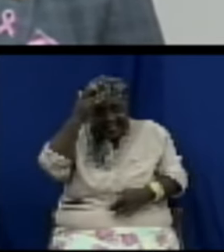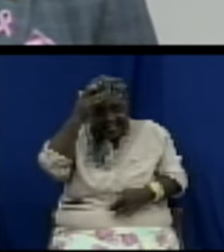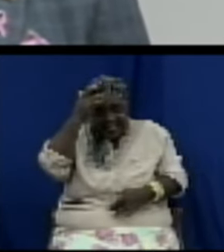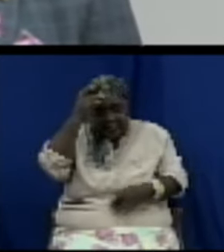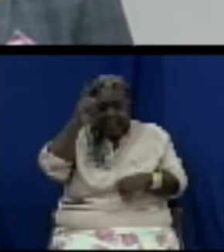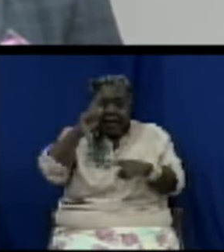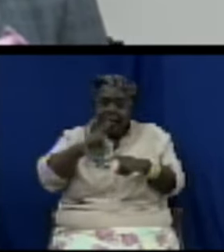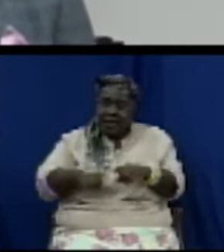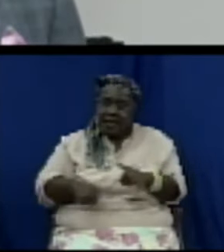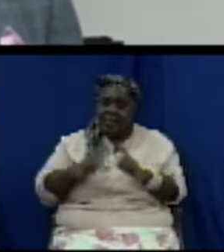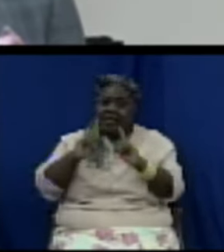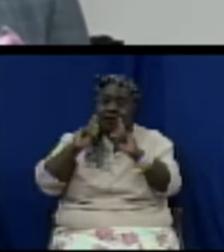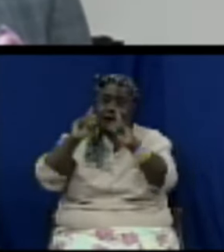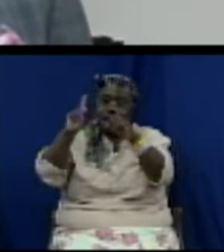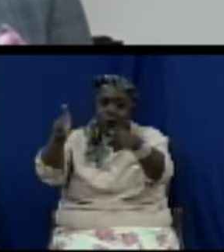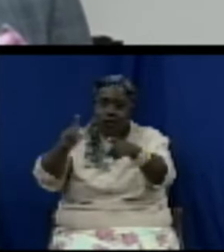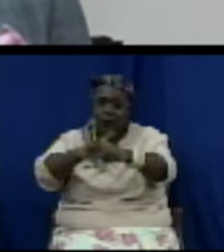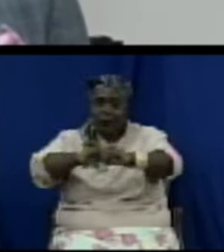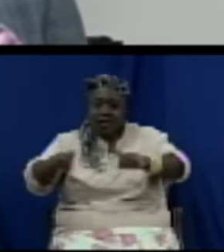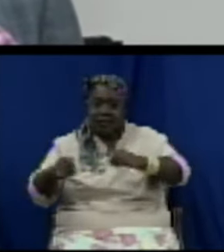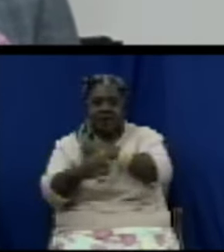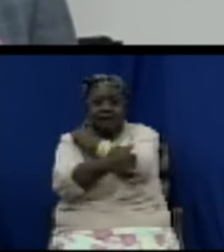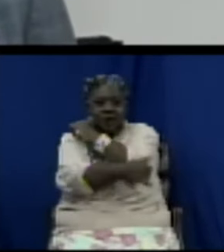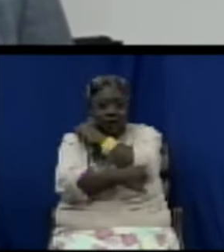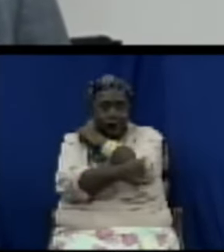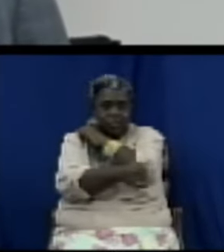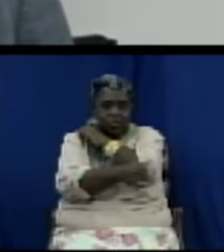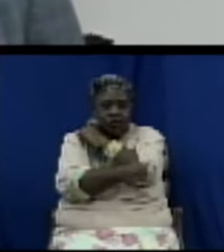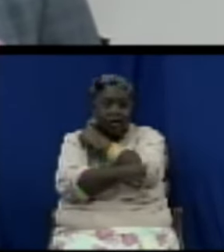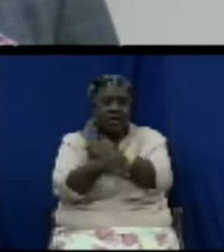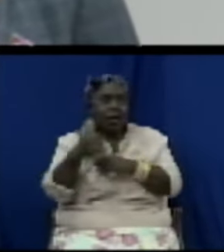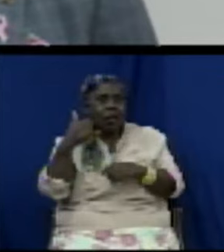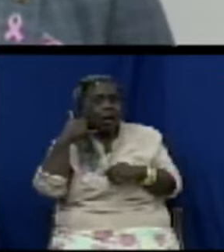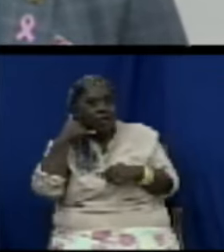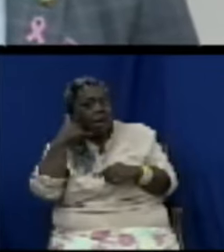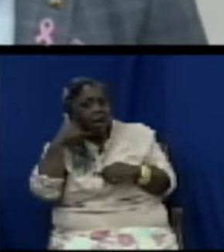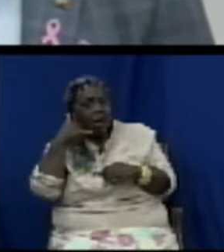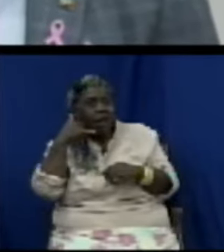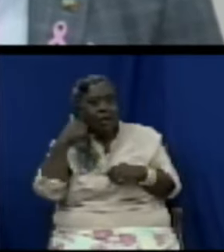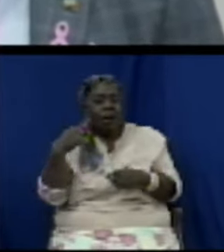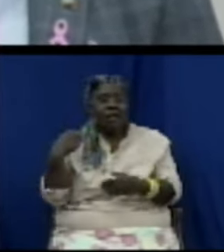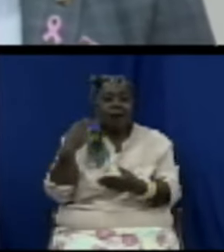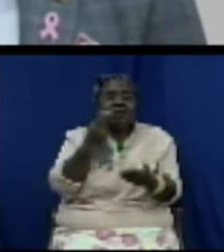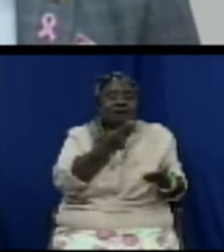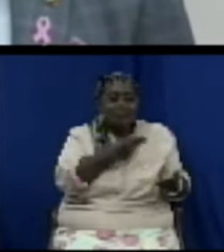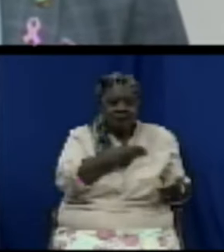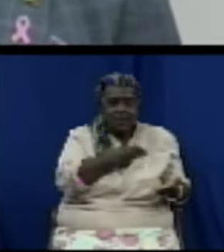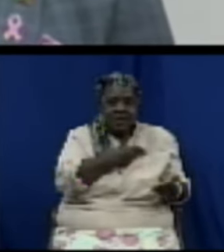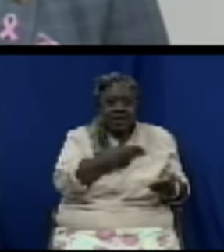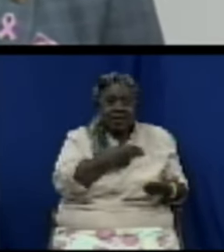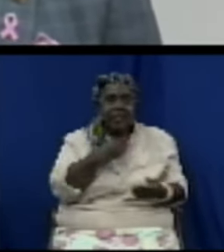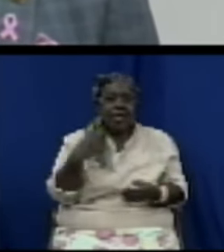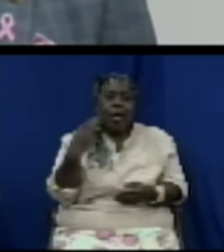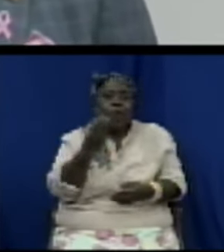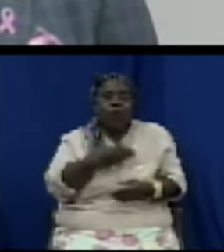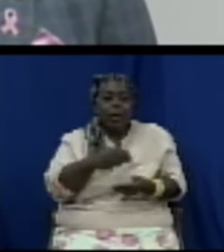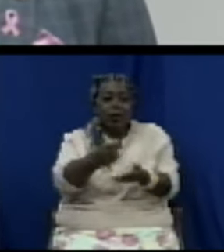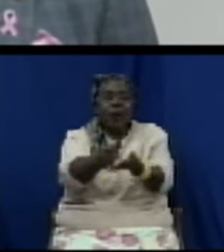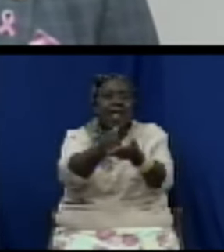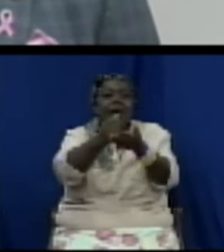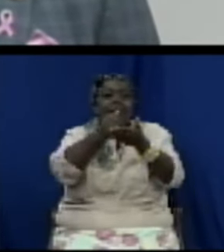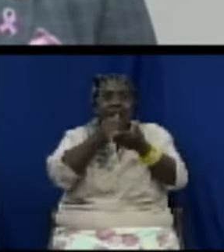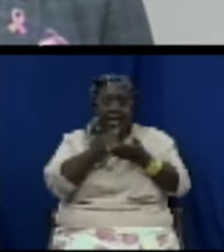know where to go, you can contact the prime minister's office. We want to give that child the best opportunity to live. Many children